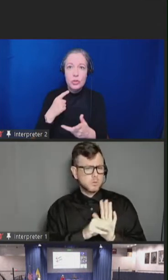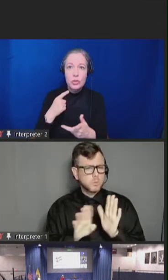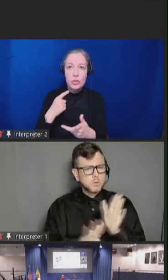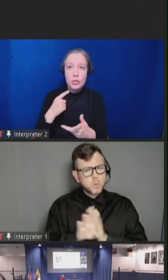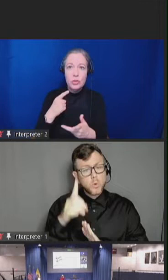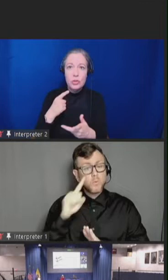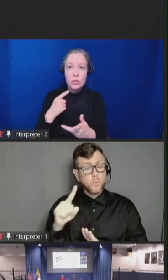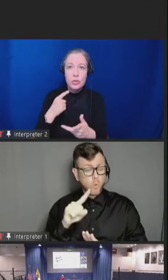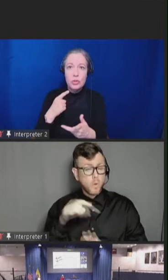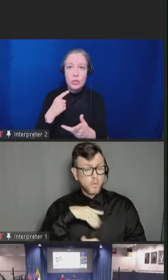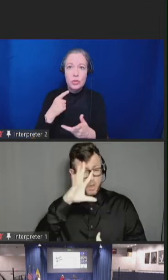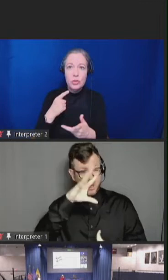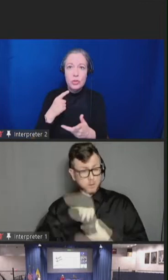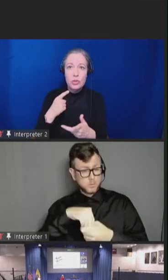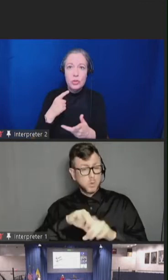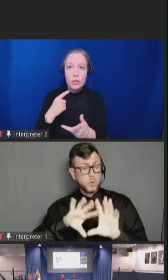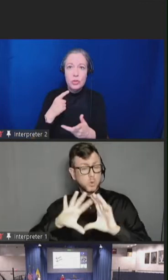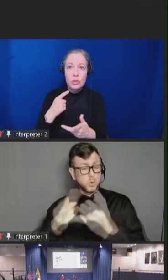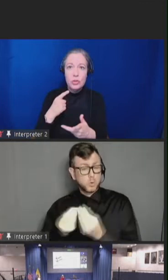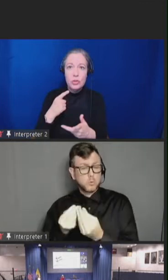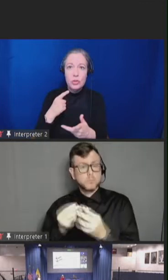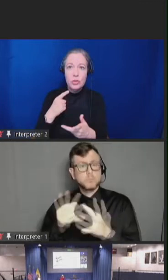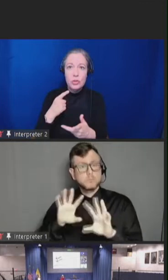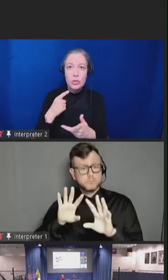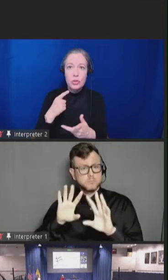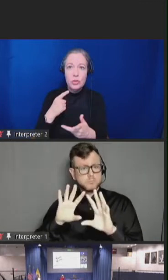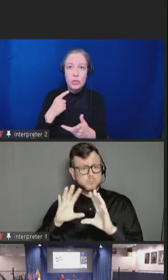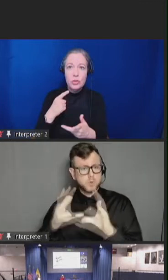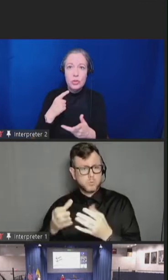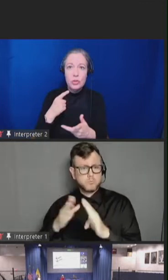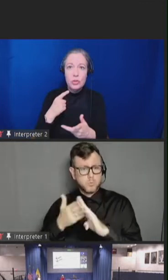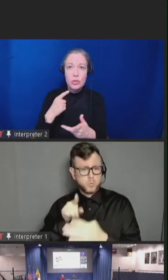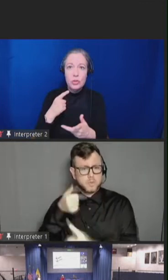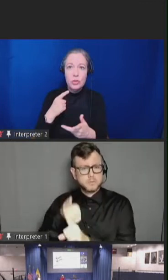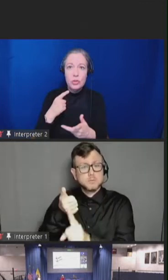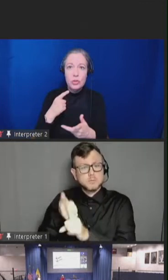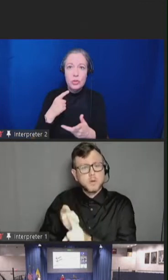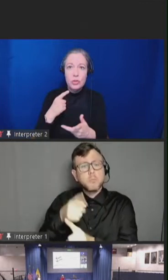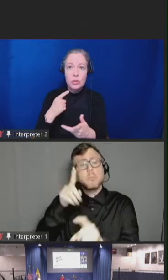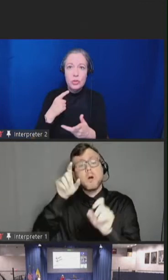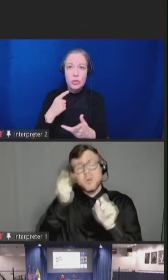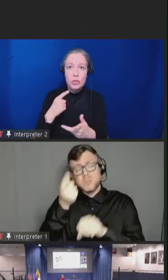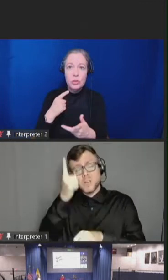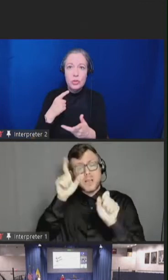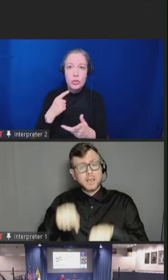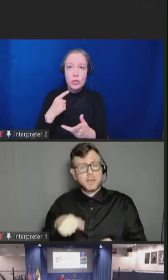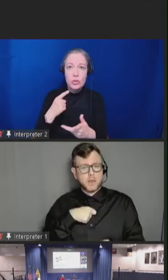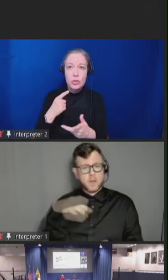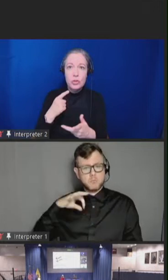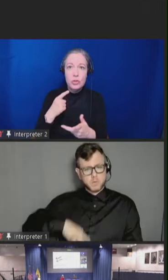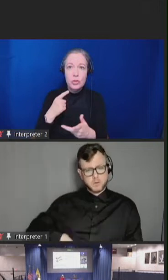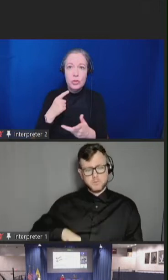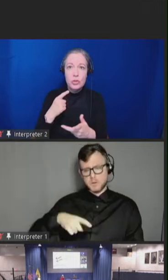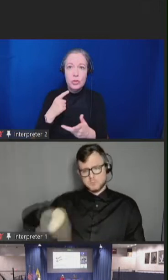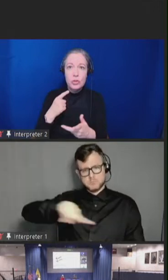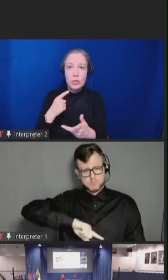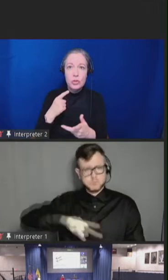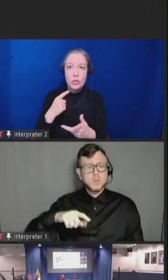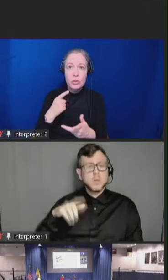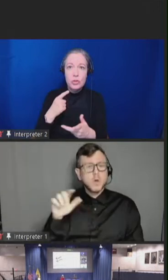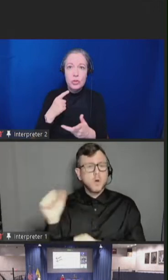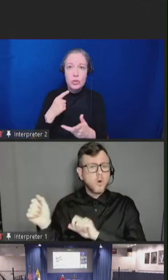all populations. The VEI supports healthcare professionals, patients, family, and caregivers